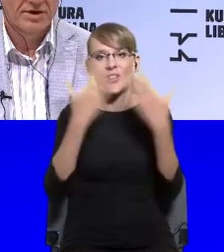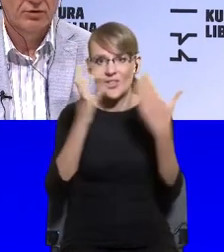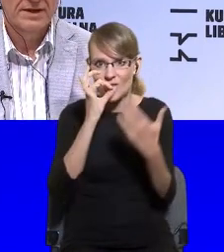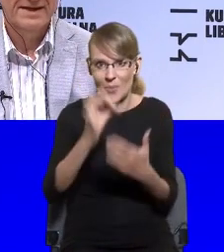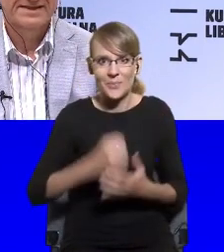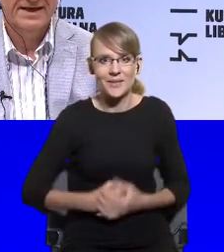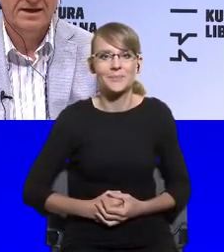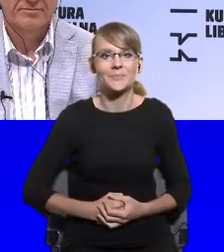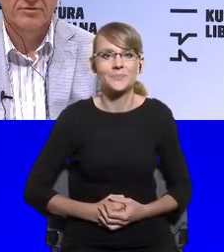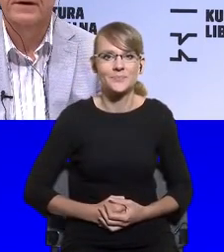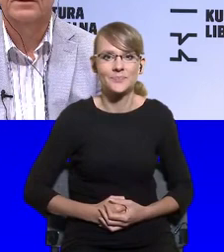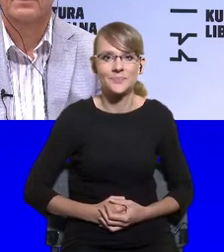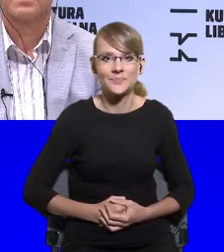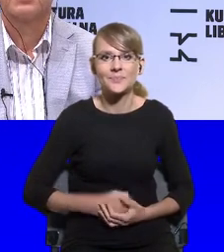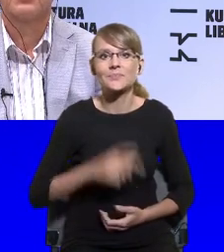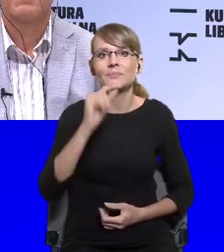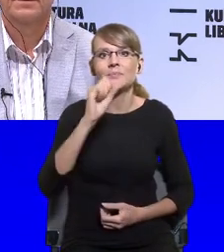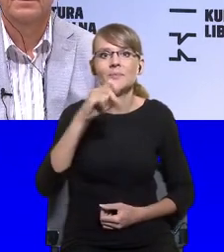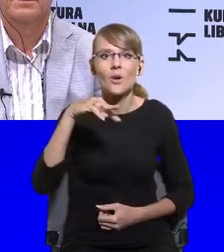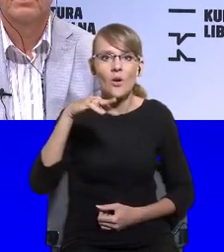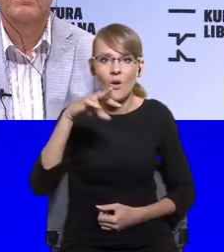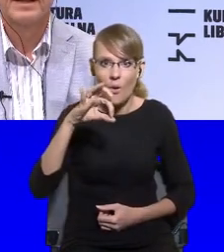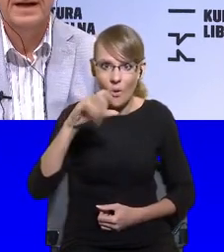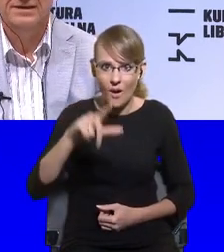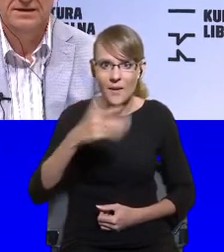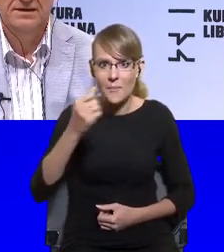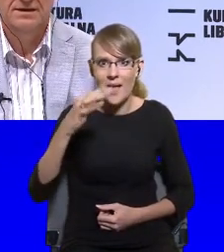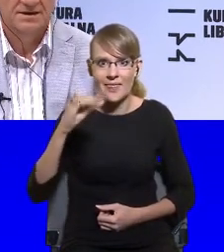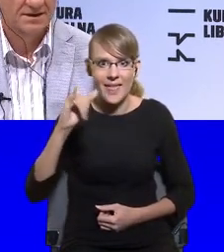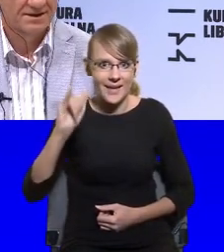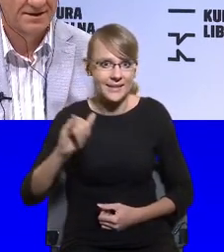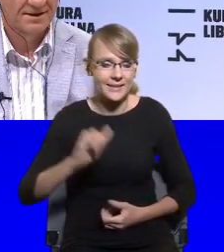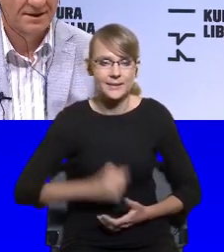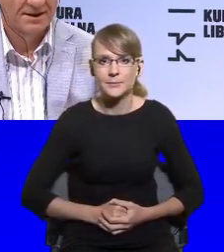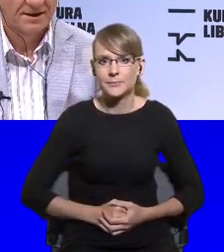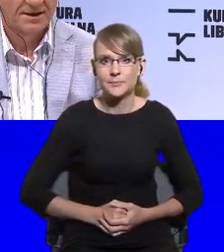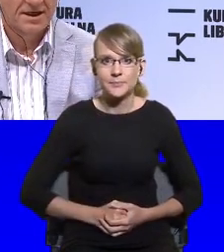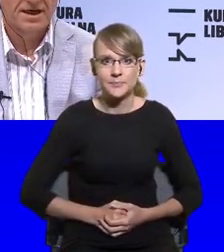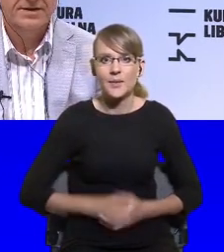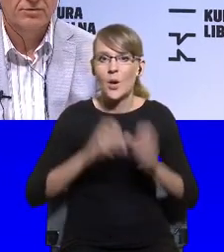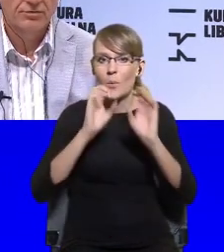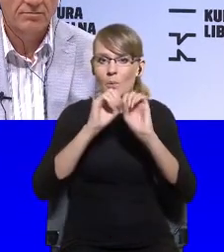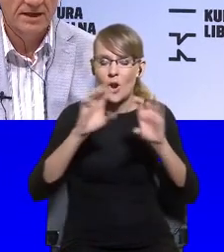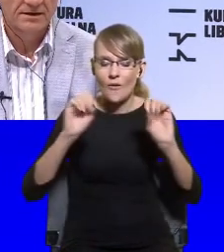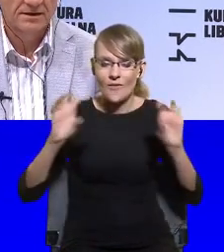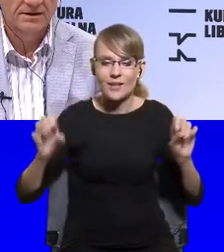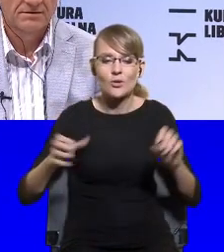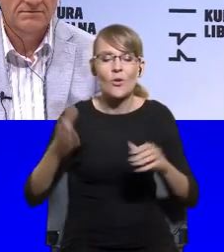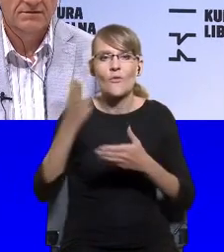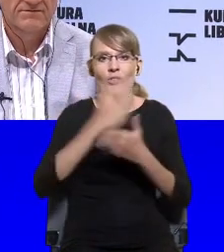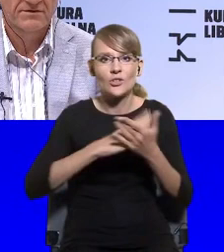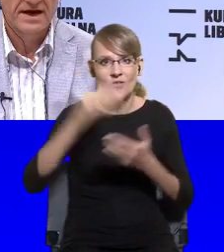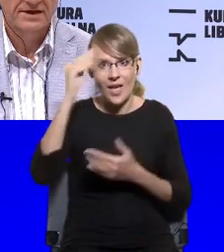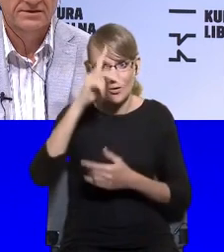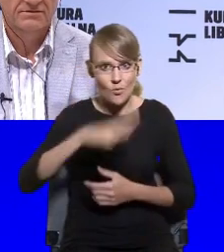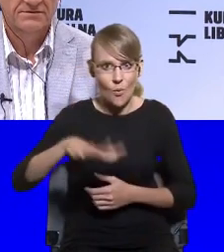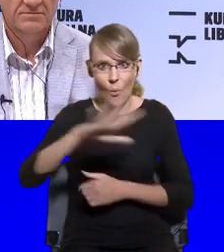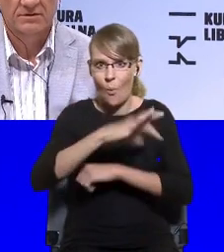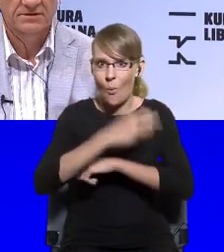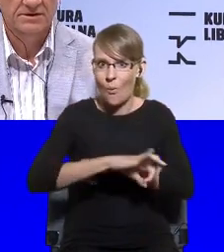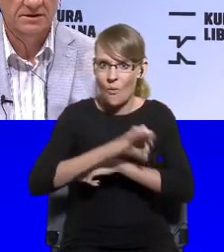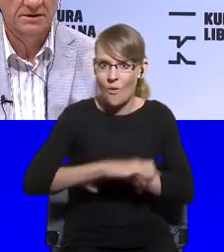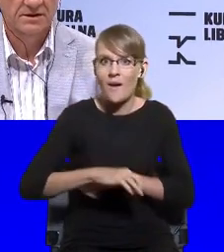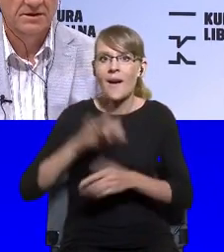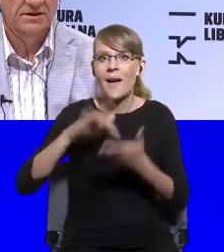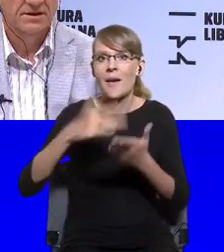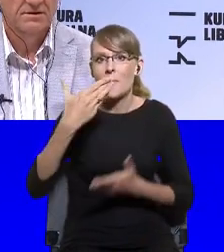Paola Matei, professor at University of Milan. Anna Luhrmann, from Variety of